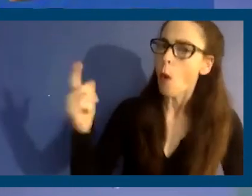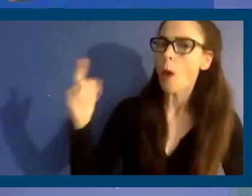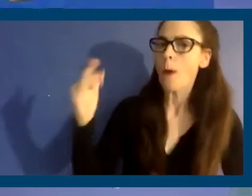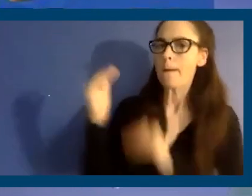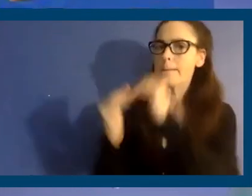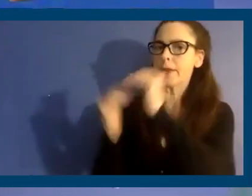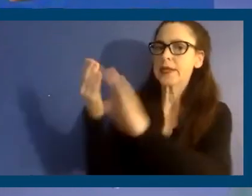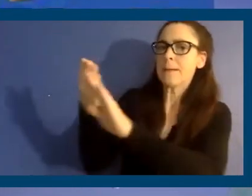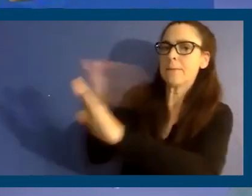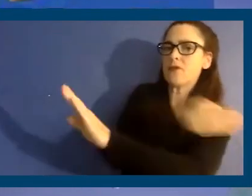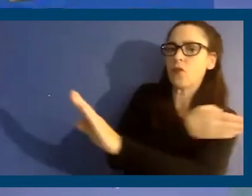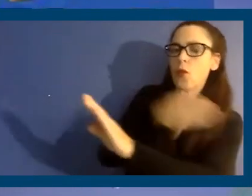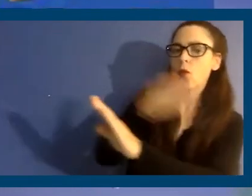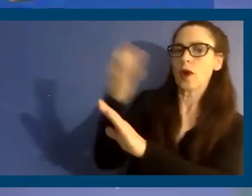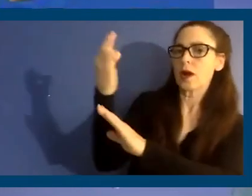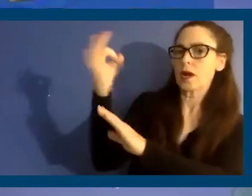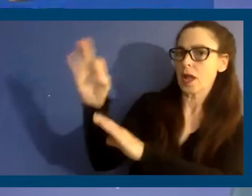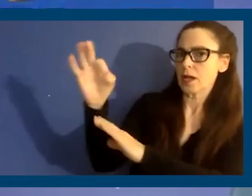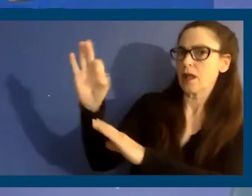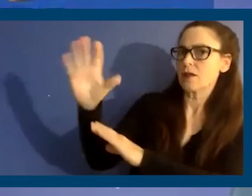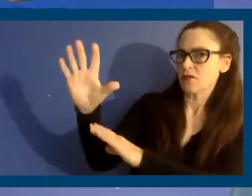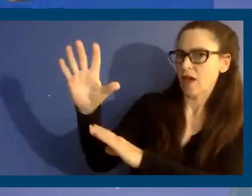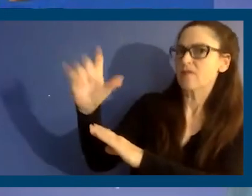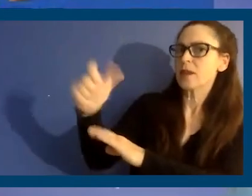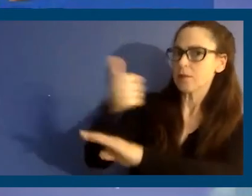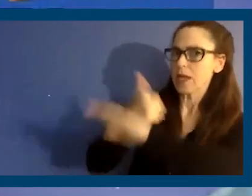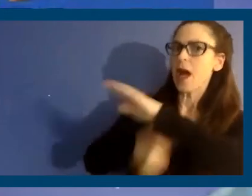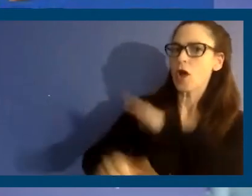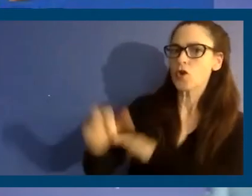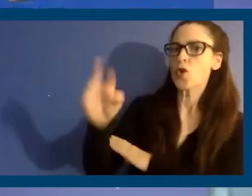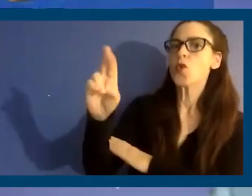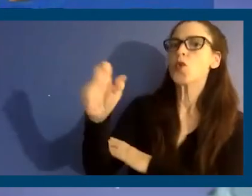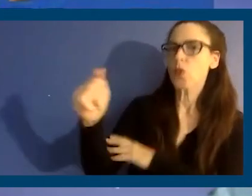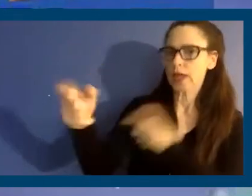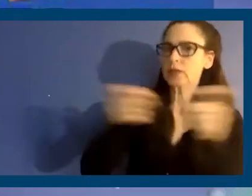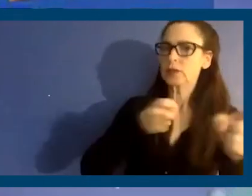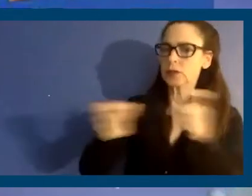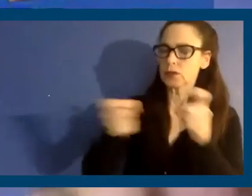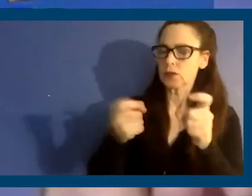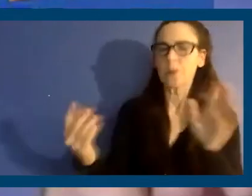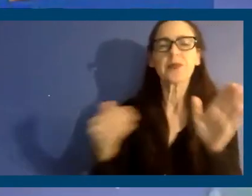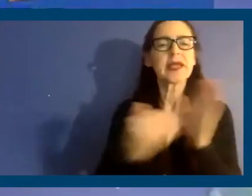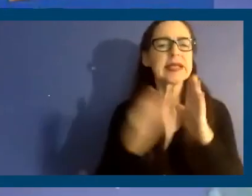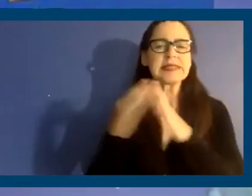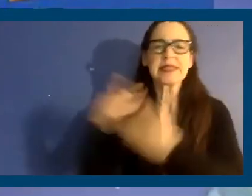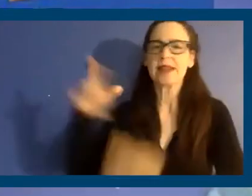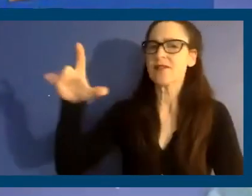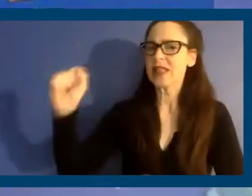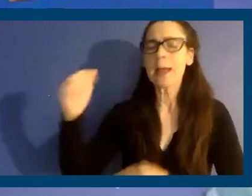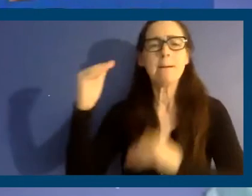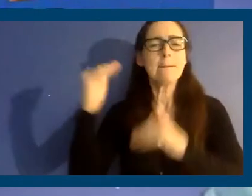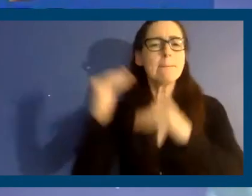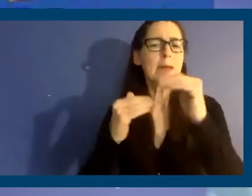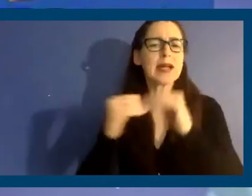before 1995 can be under rent control. So in the city of Los Angeles, we have buildings that are